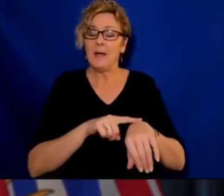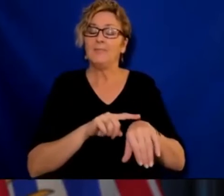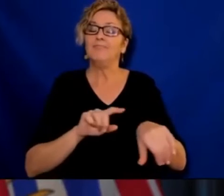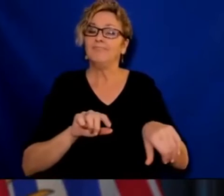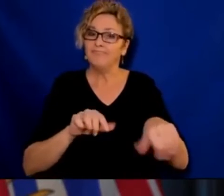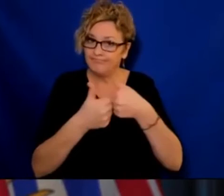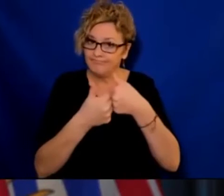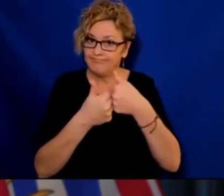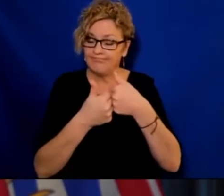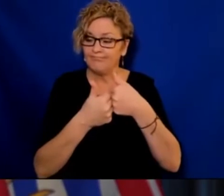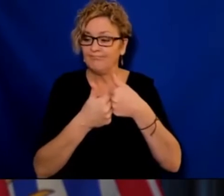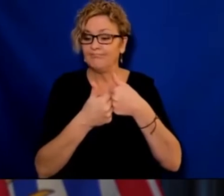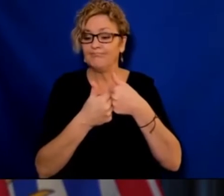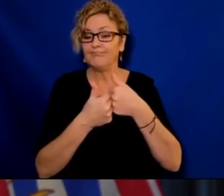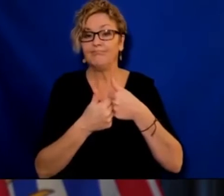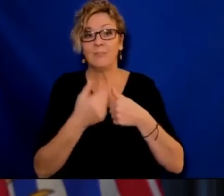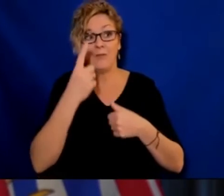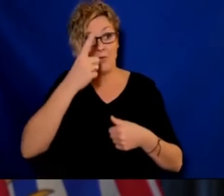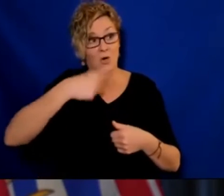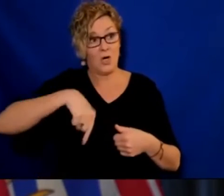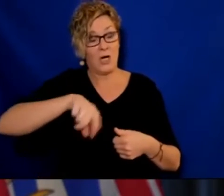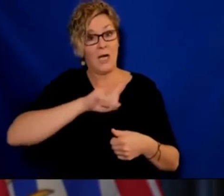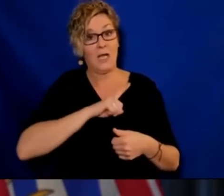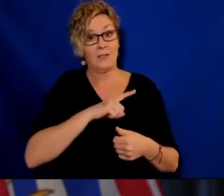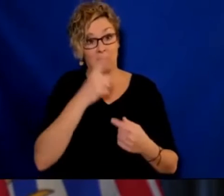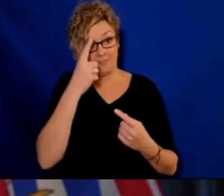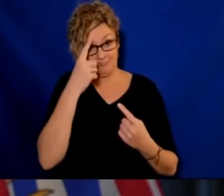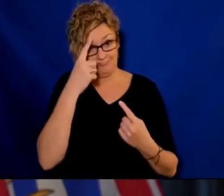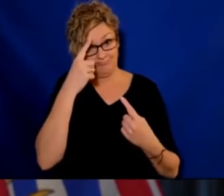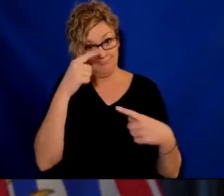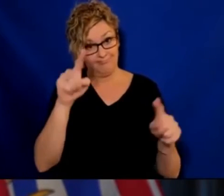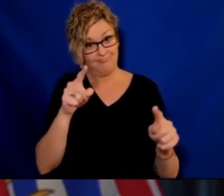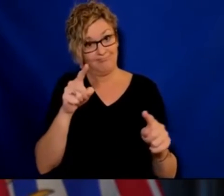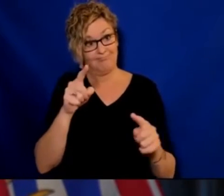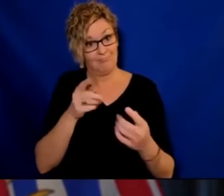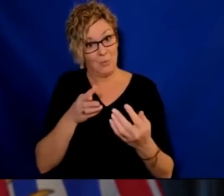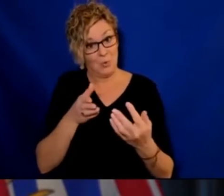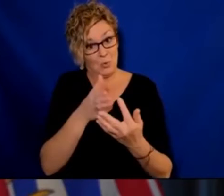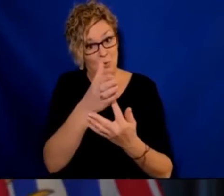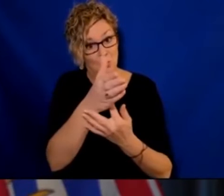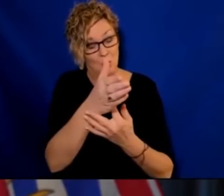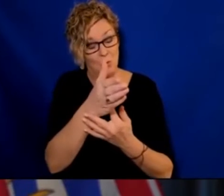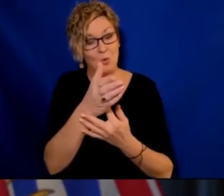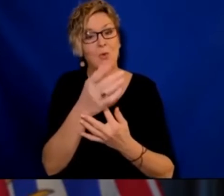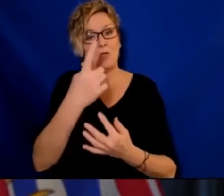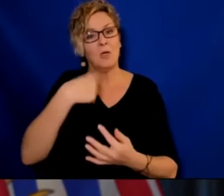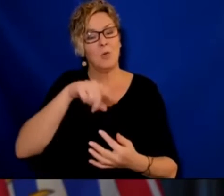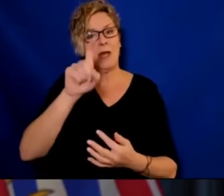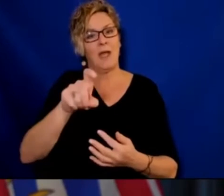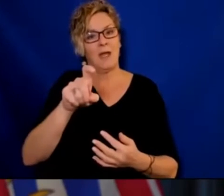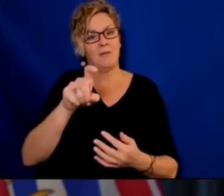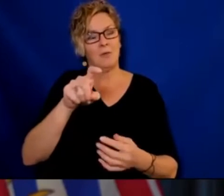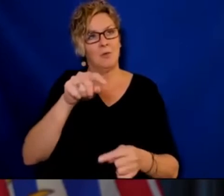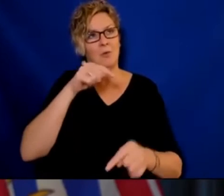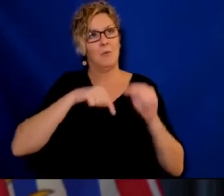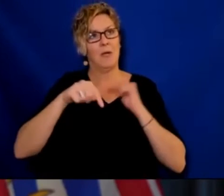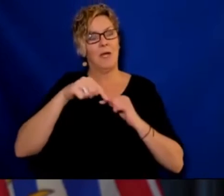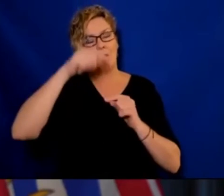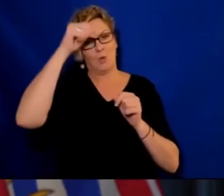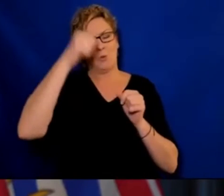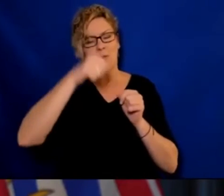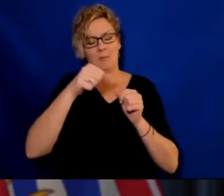pandemic requires all of us to go back to thinking about the important things we knew